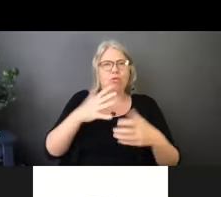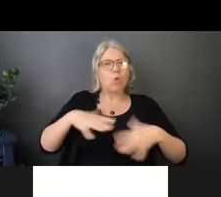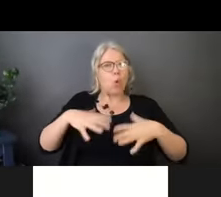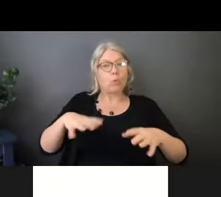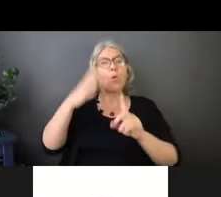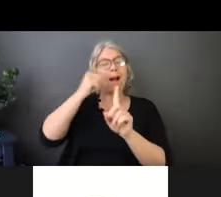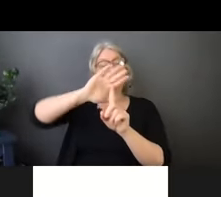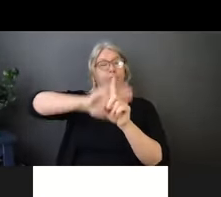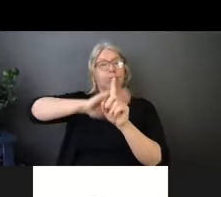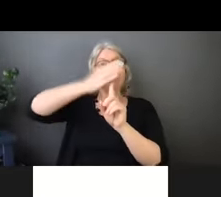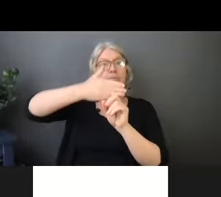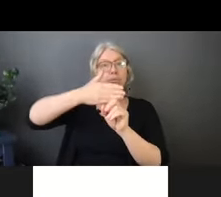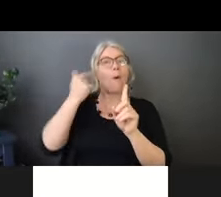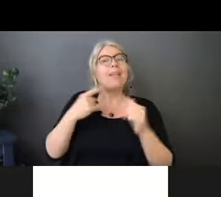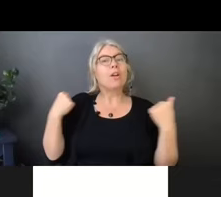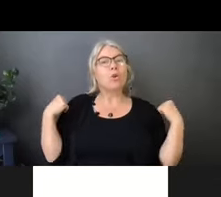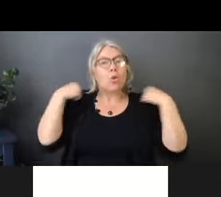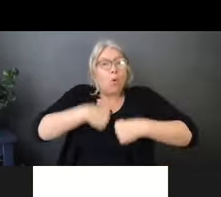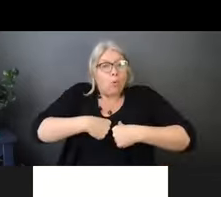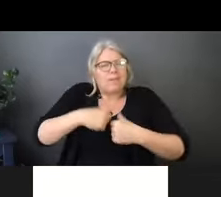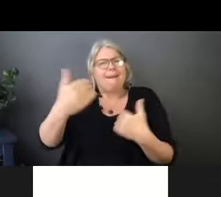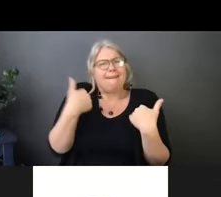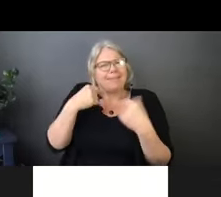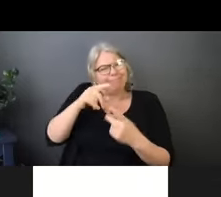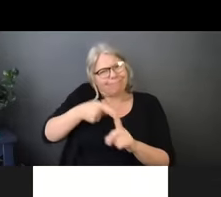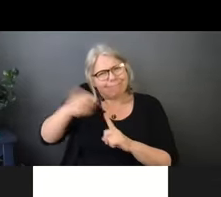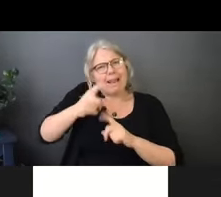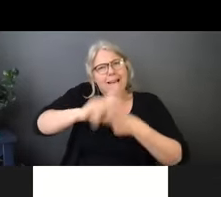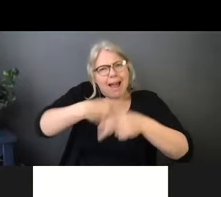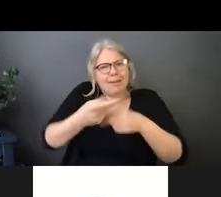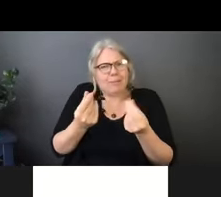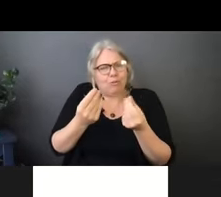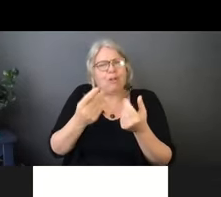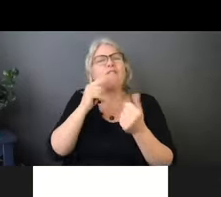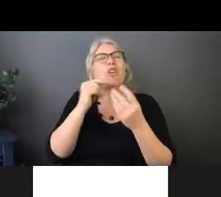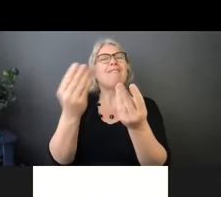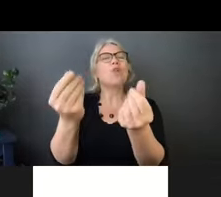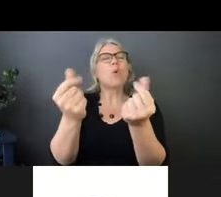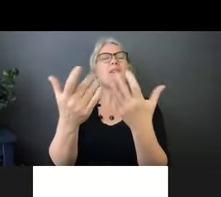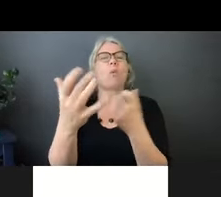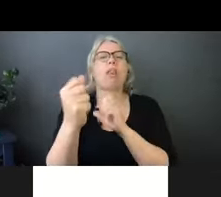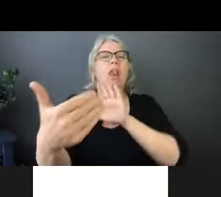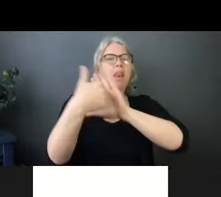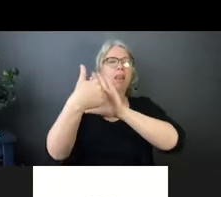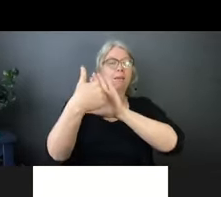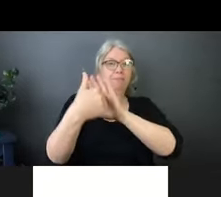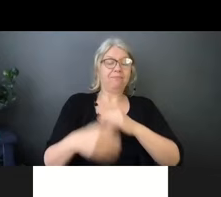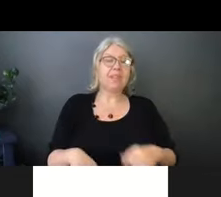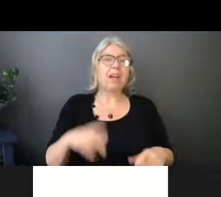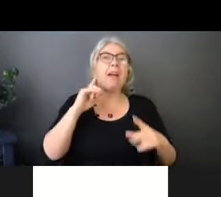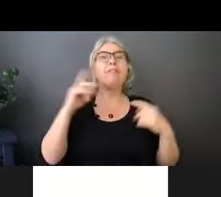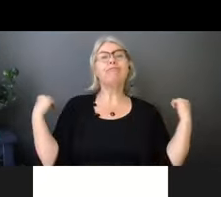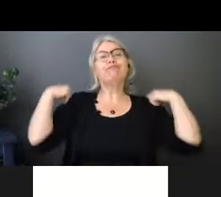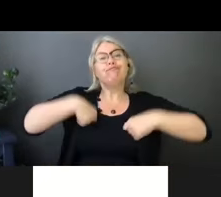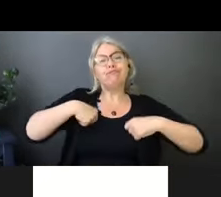that is fluid resistant and they're specifically designed to protect you. So if you leave your clothing exposed, then you go to somebody else's